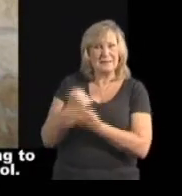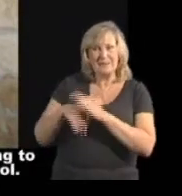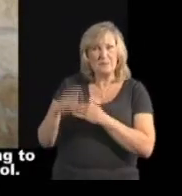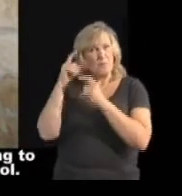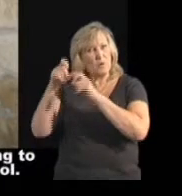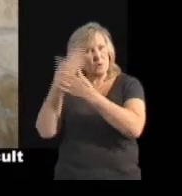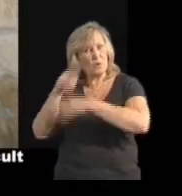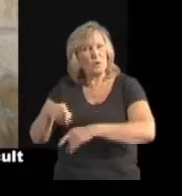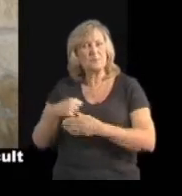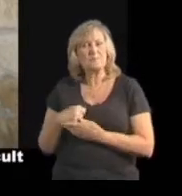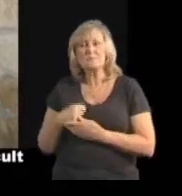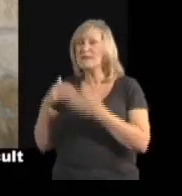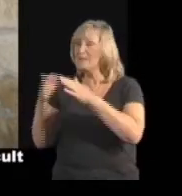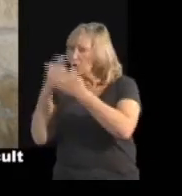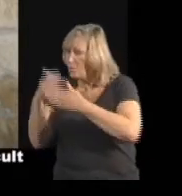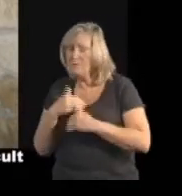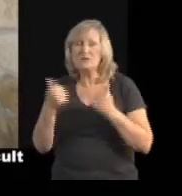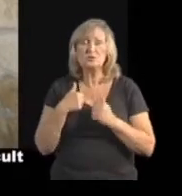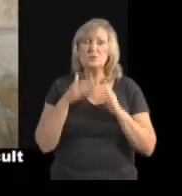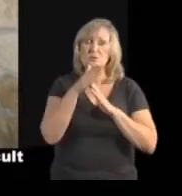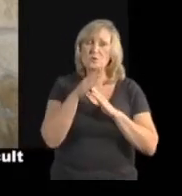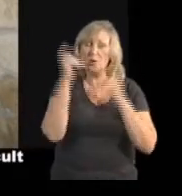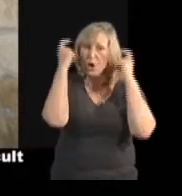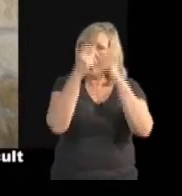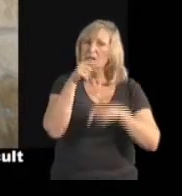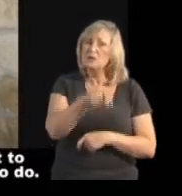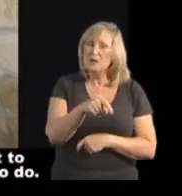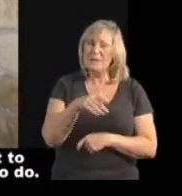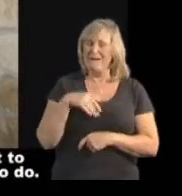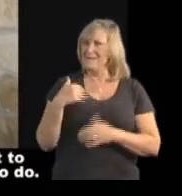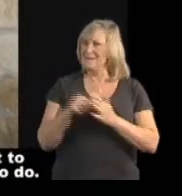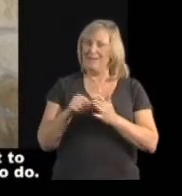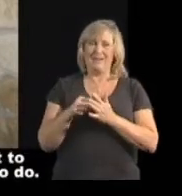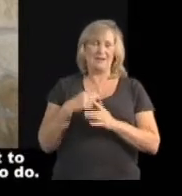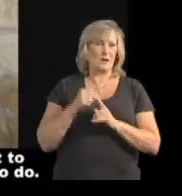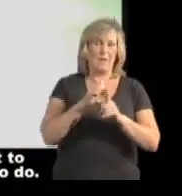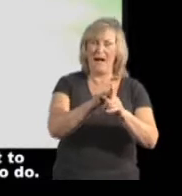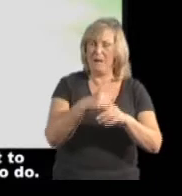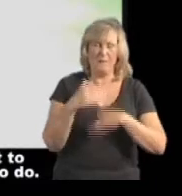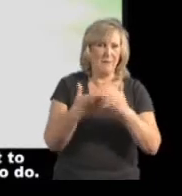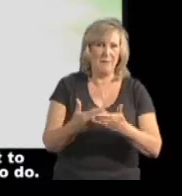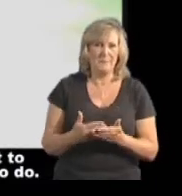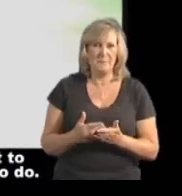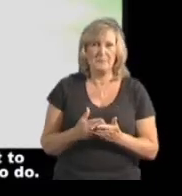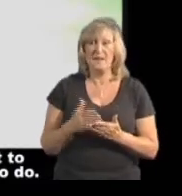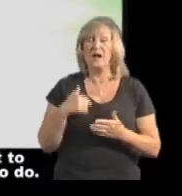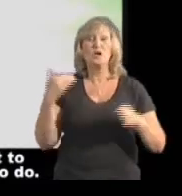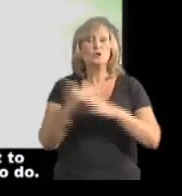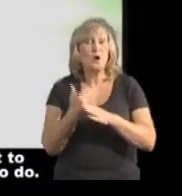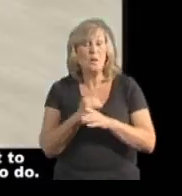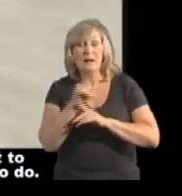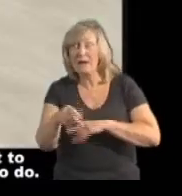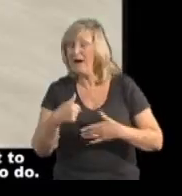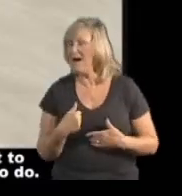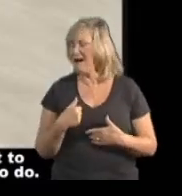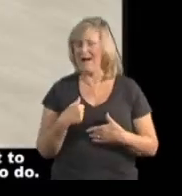I left school. I found it difficult to keep up. Then I got a job but found it difficult to remember everything I was